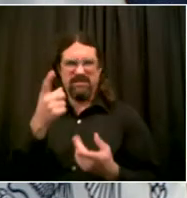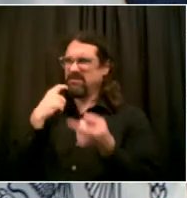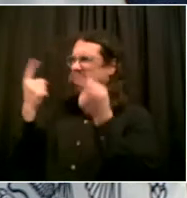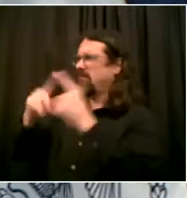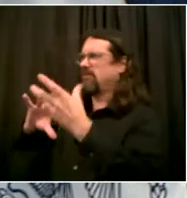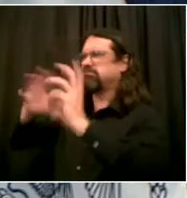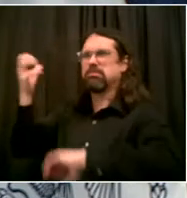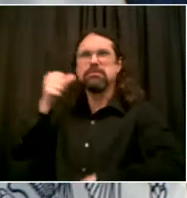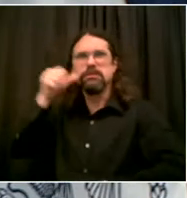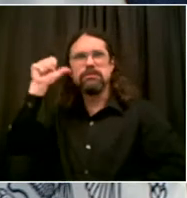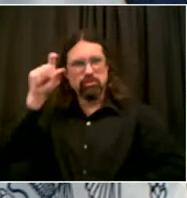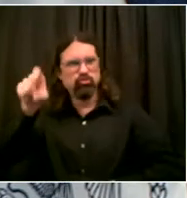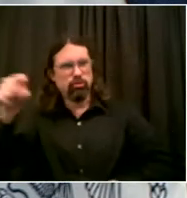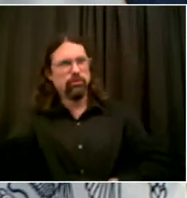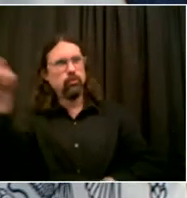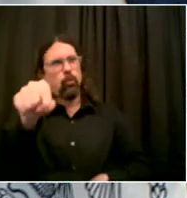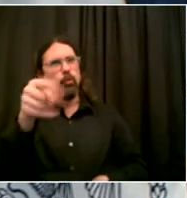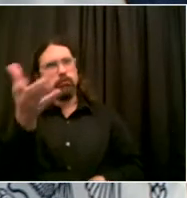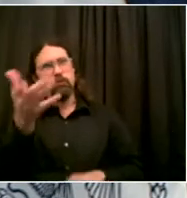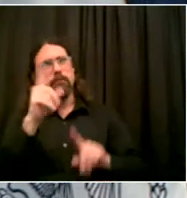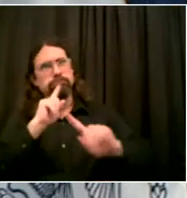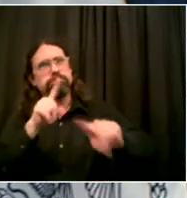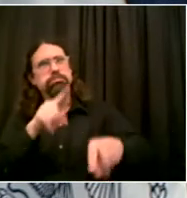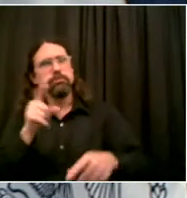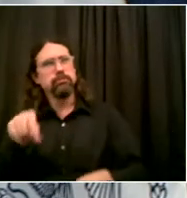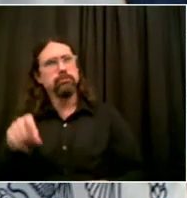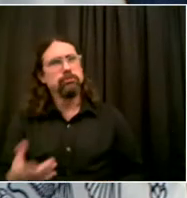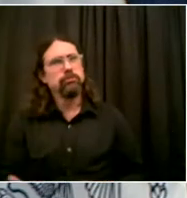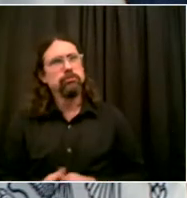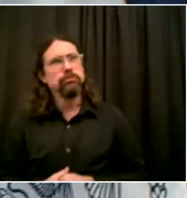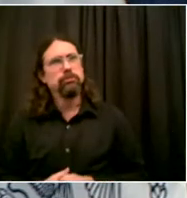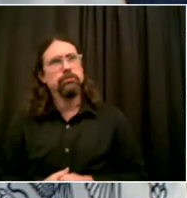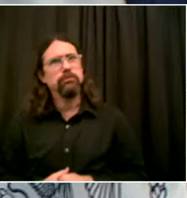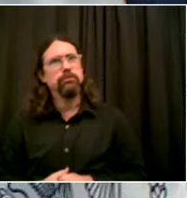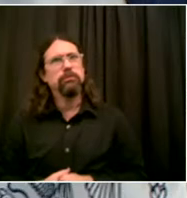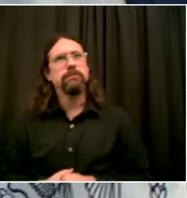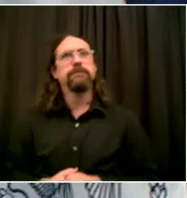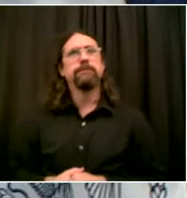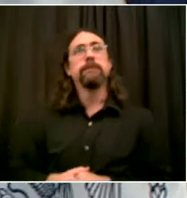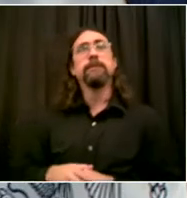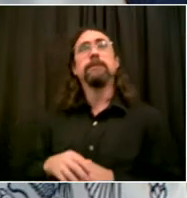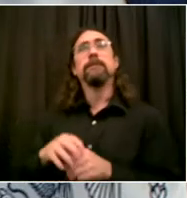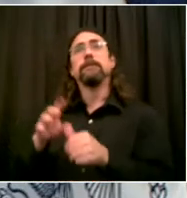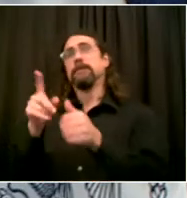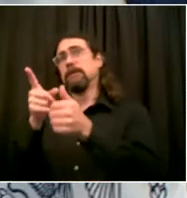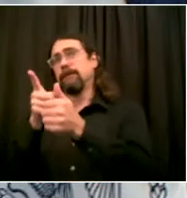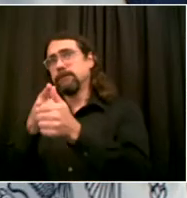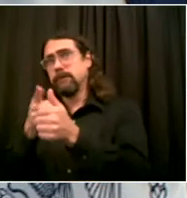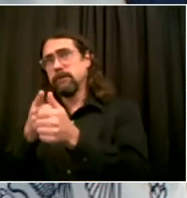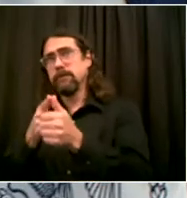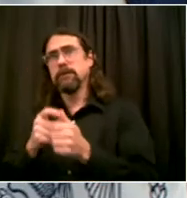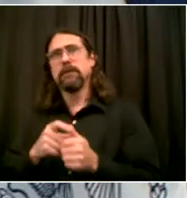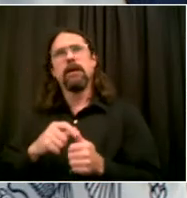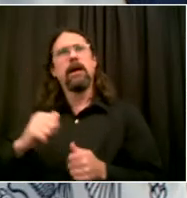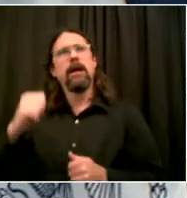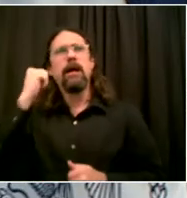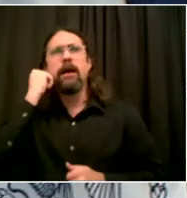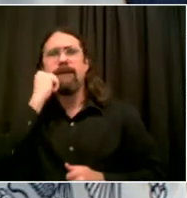moment for the city of this country in terms of the election process. When there are specific issues, obviously, the commissioner